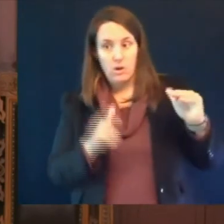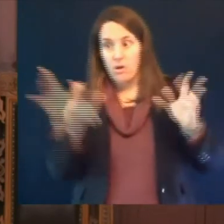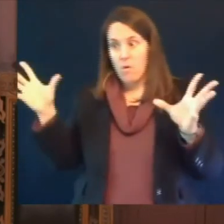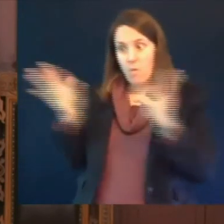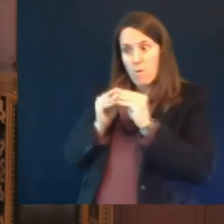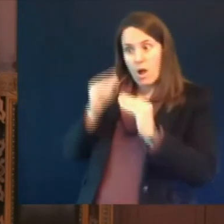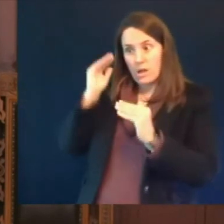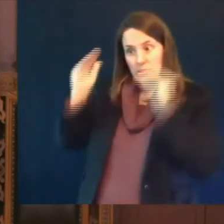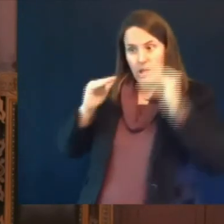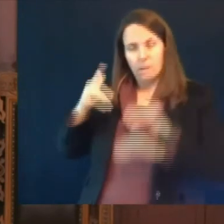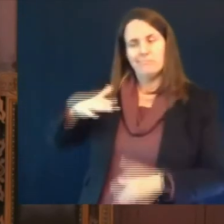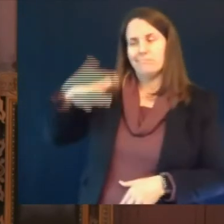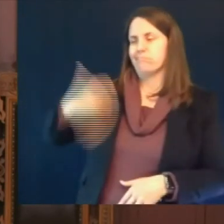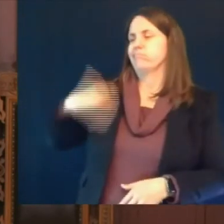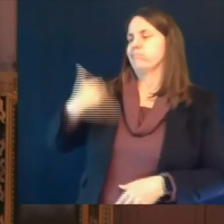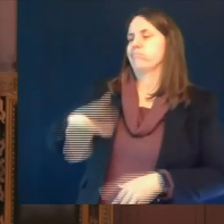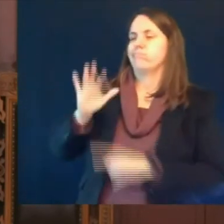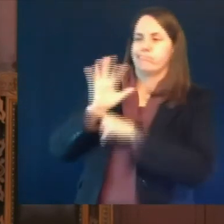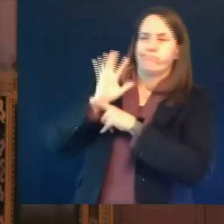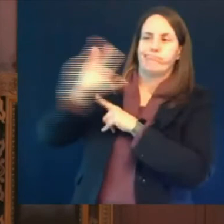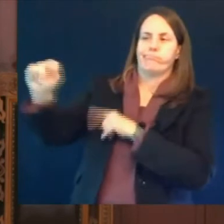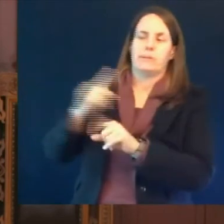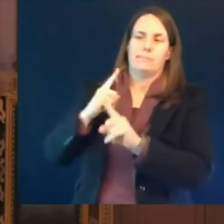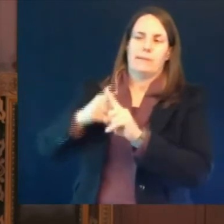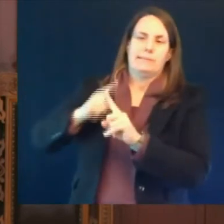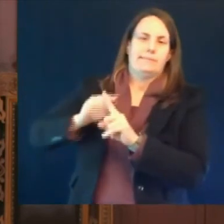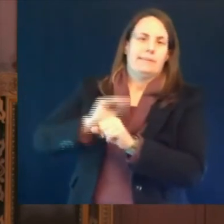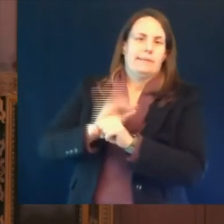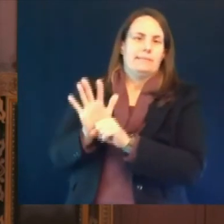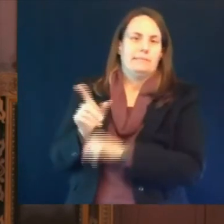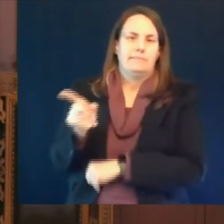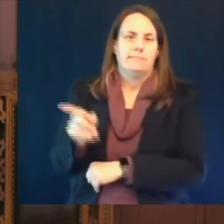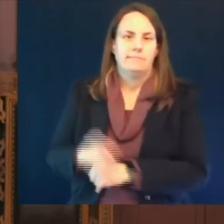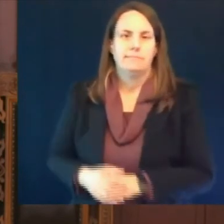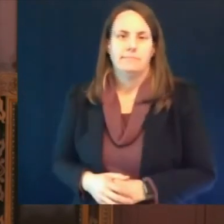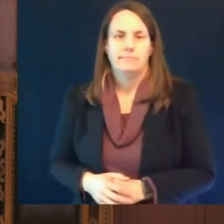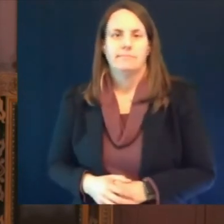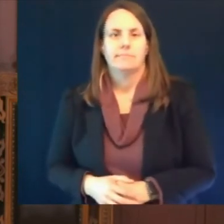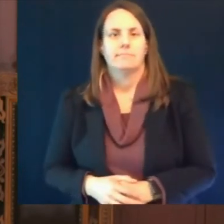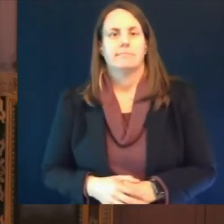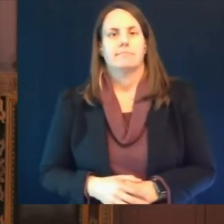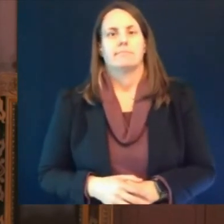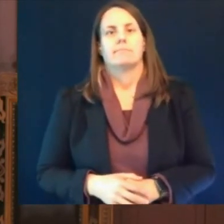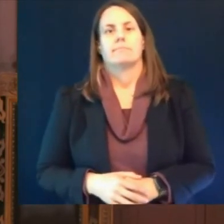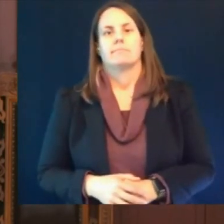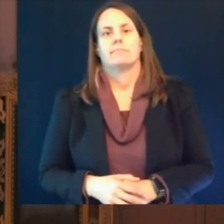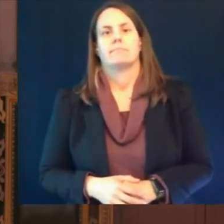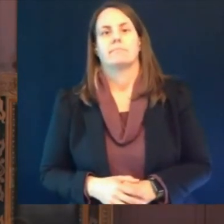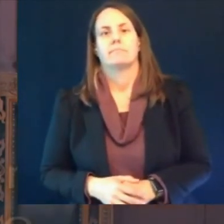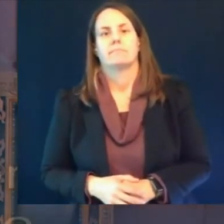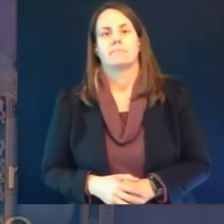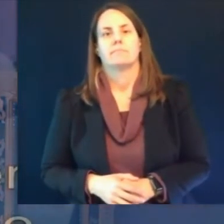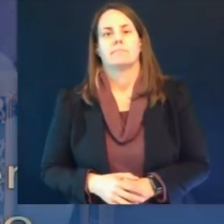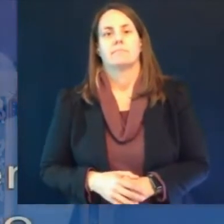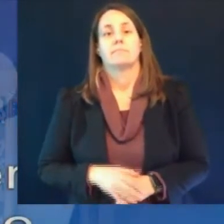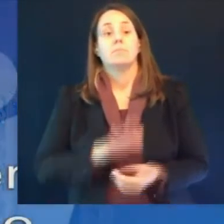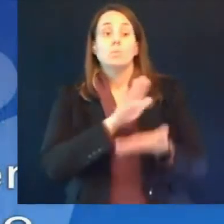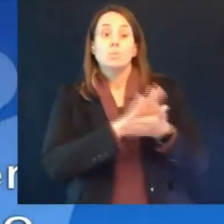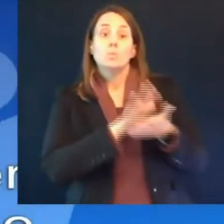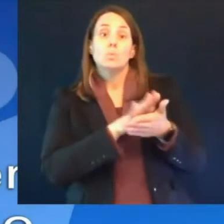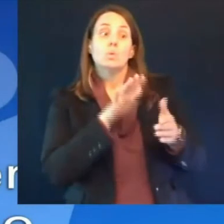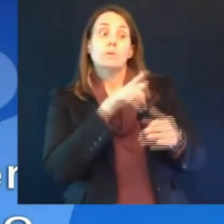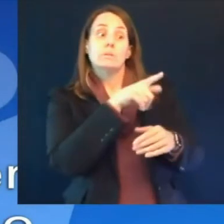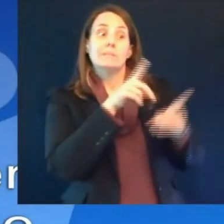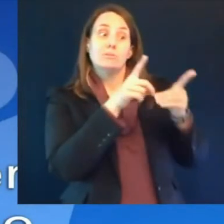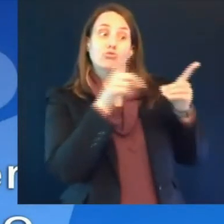are in the best position to make that decision with their public local public health partners thank you eric now to denise